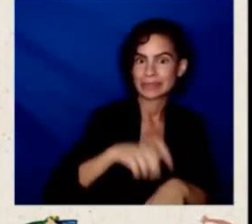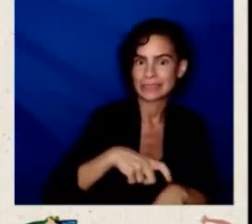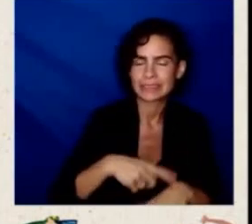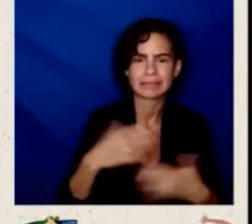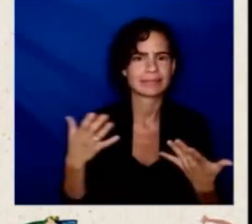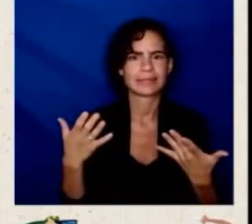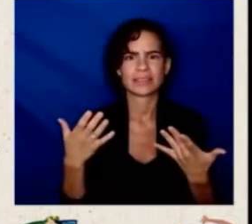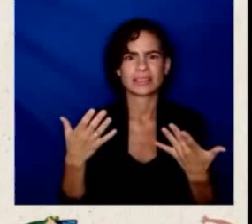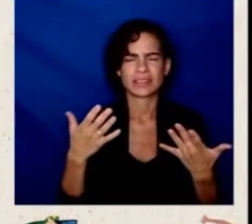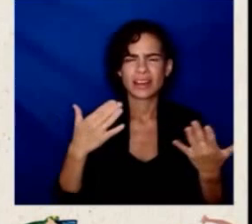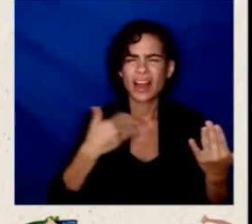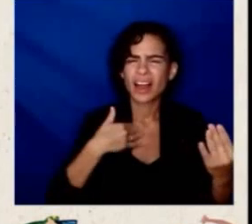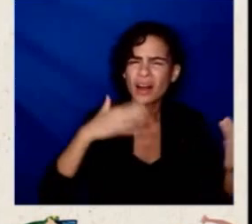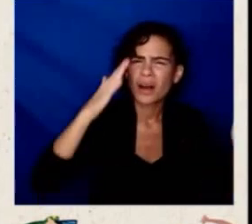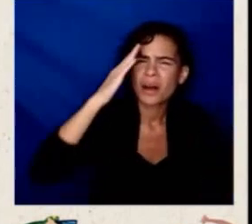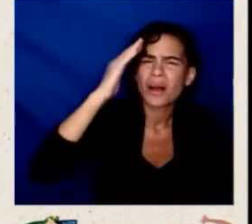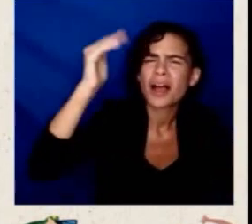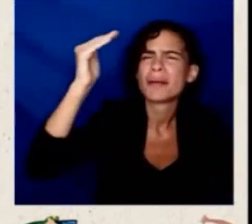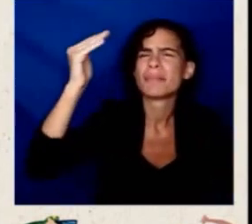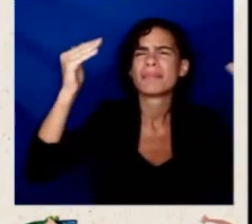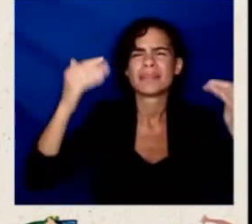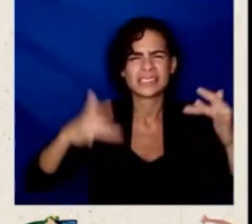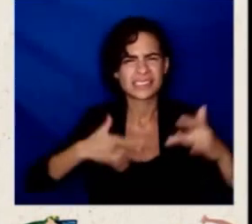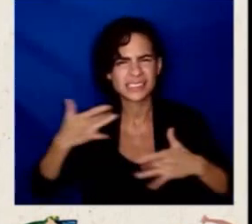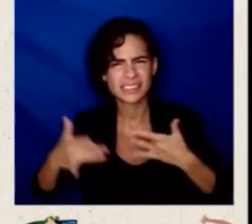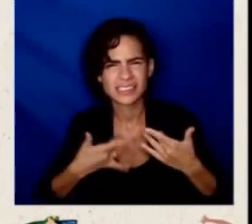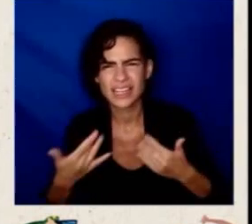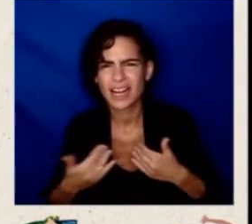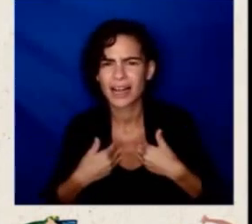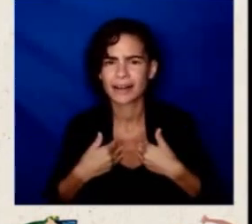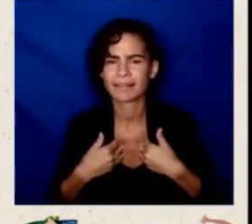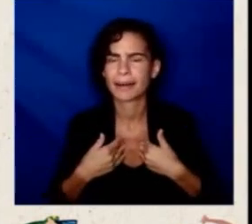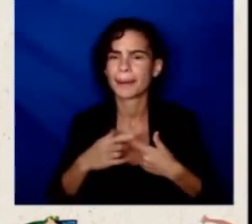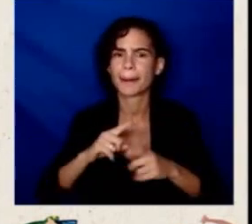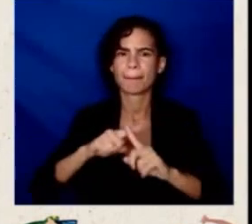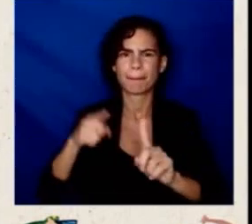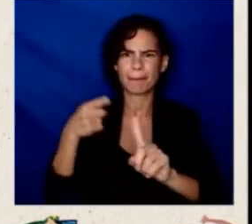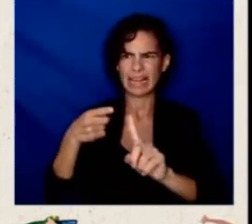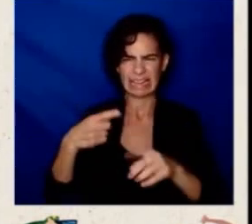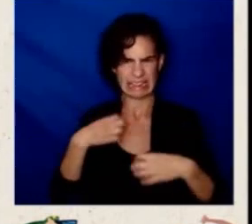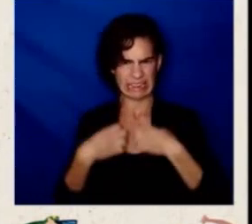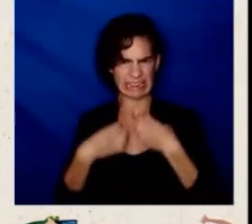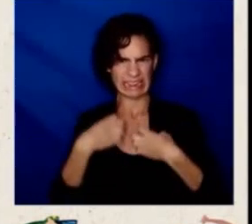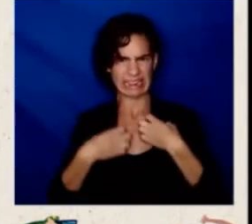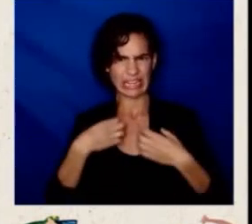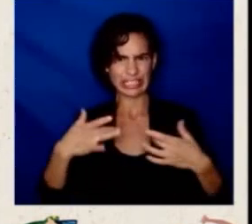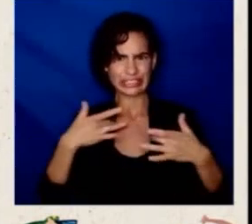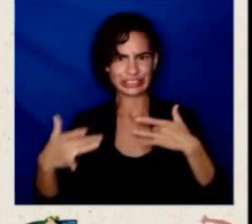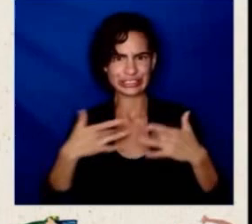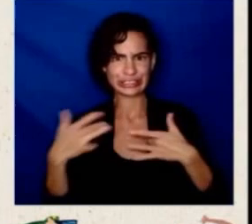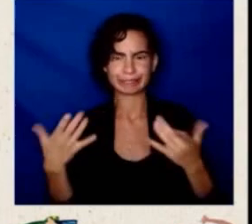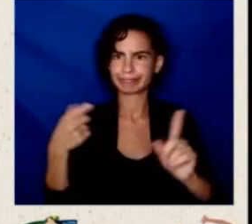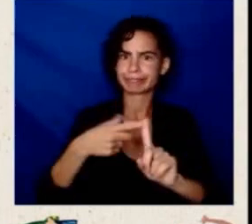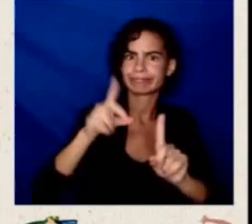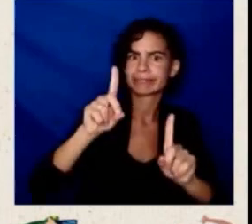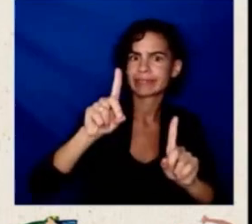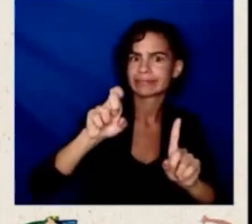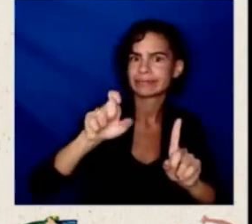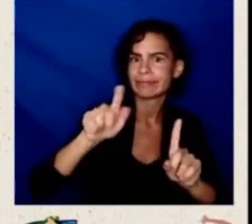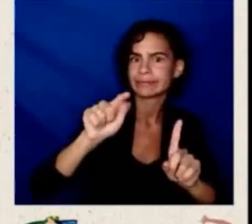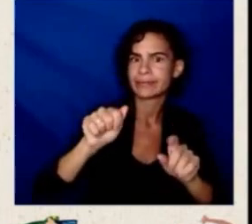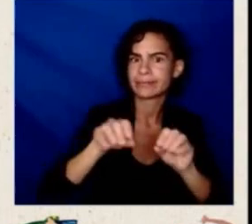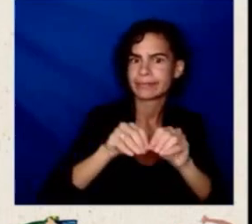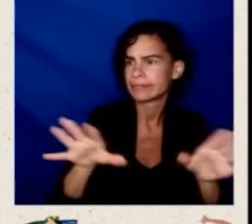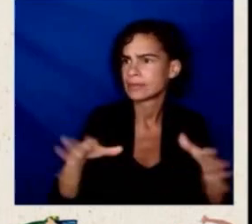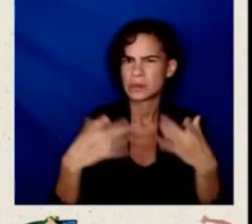classrooms, but with new concerns about the Delta variant and how to ensure the safety of our school communities. How is the Biden administration